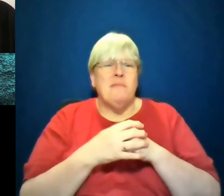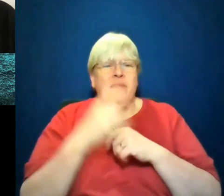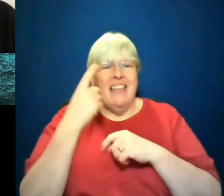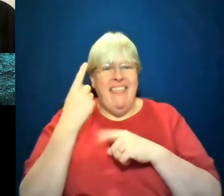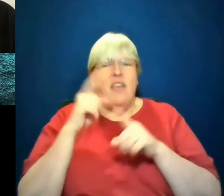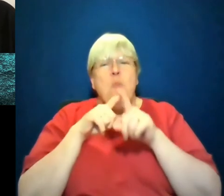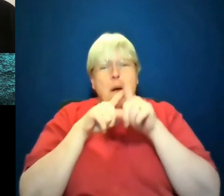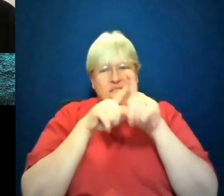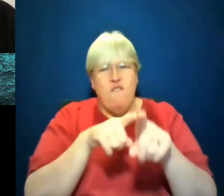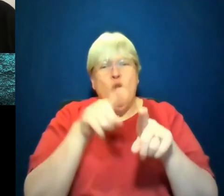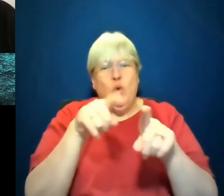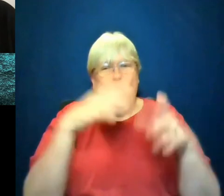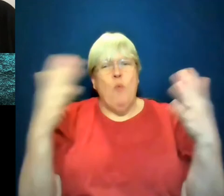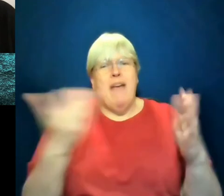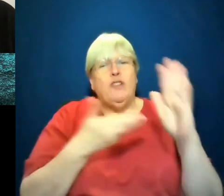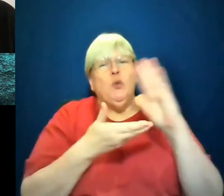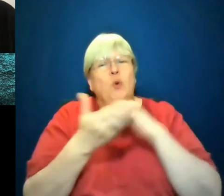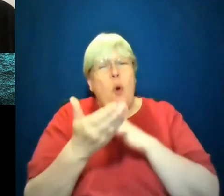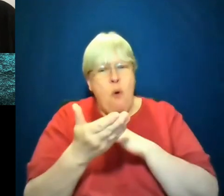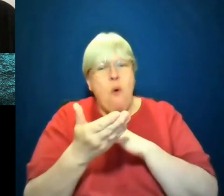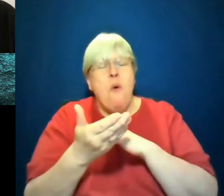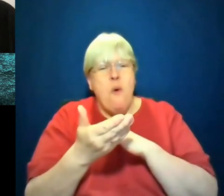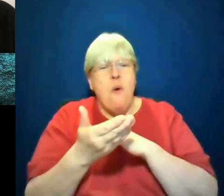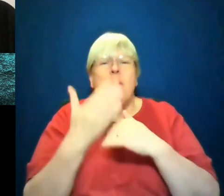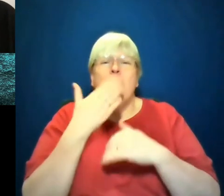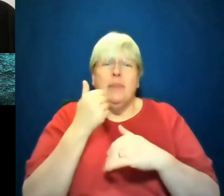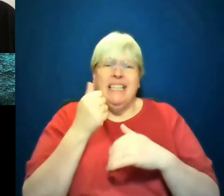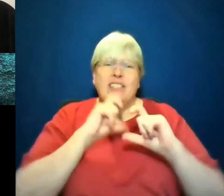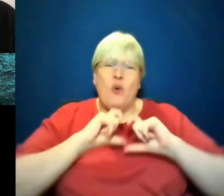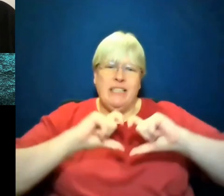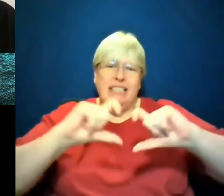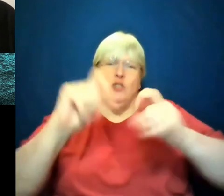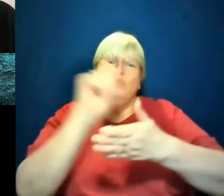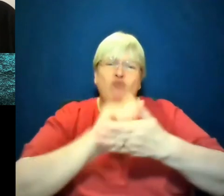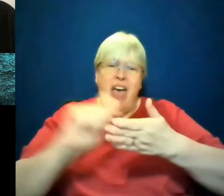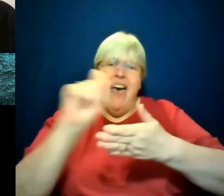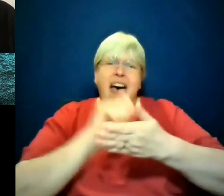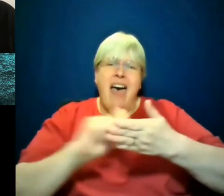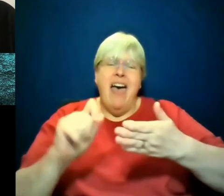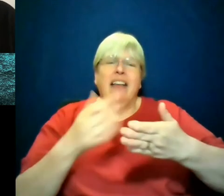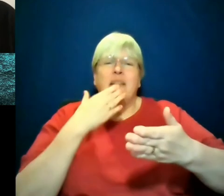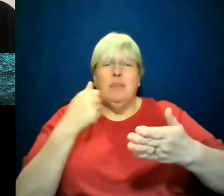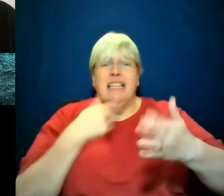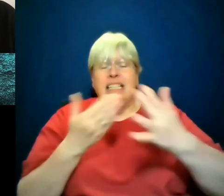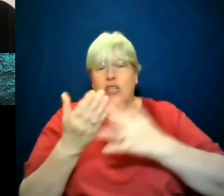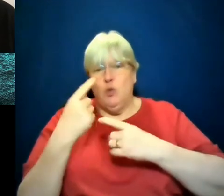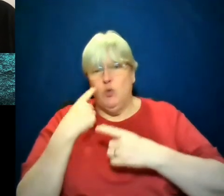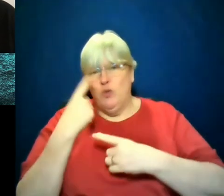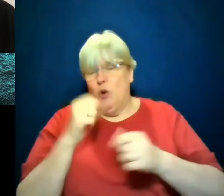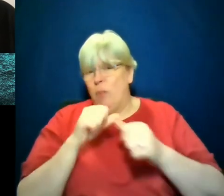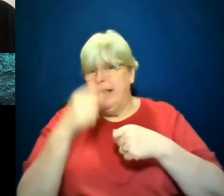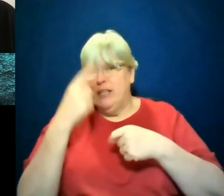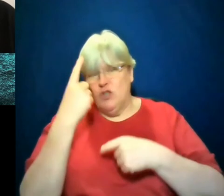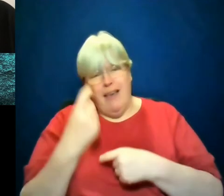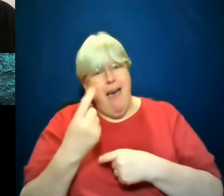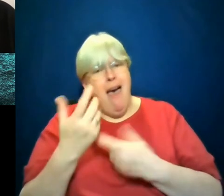you go to. Please keep writing. Please get through tomorrow in the best way that you can. hope it's going to